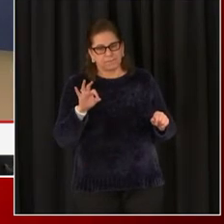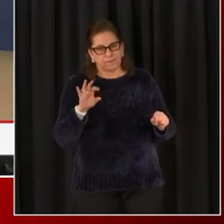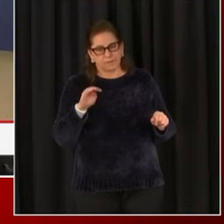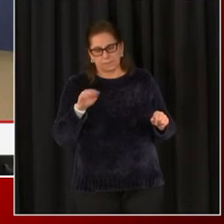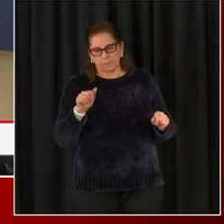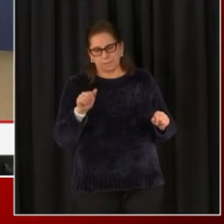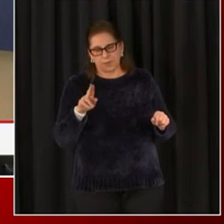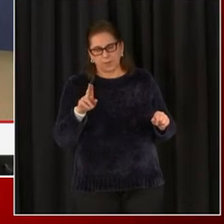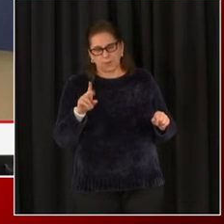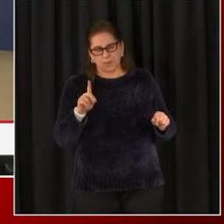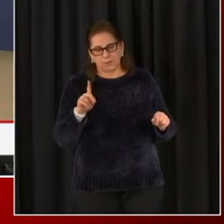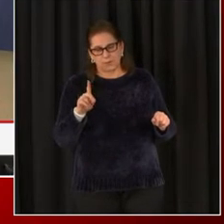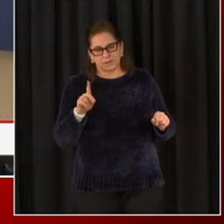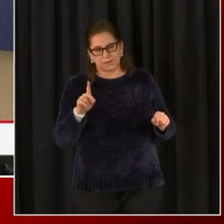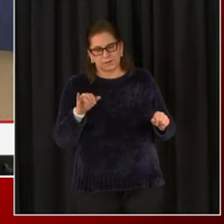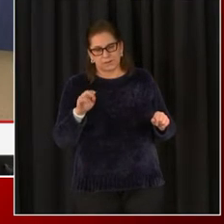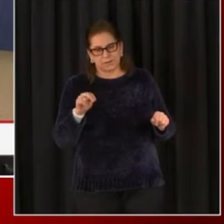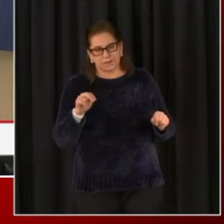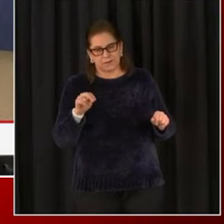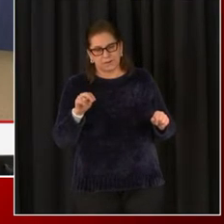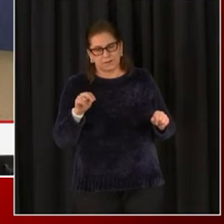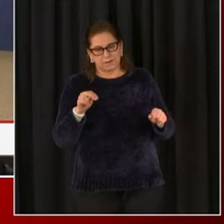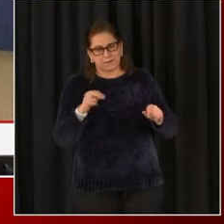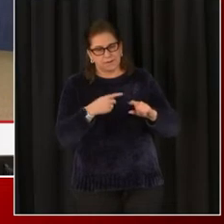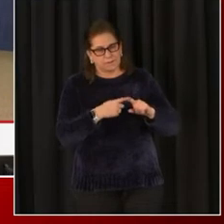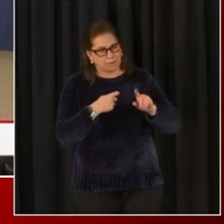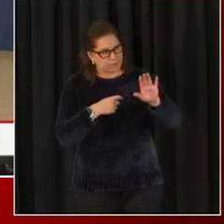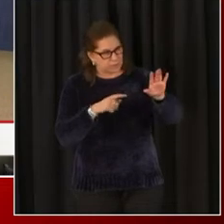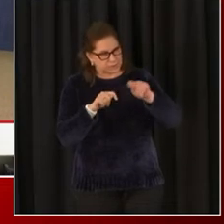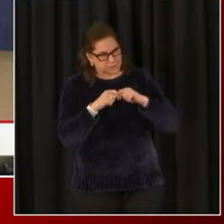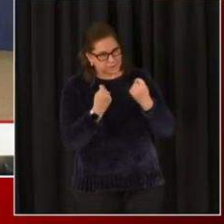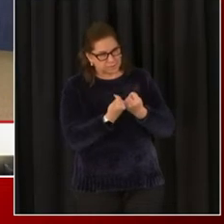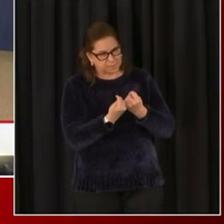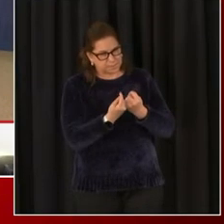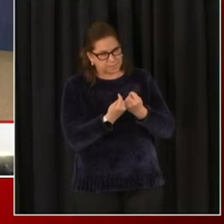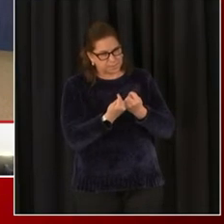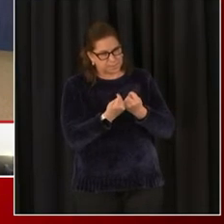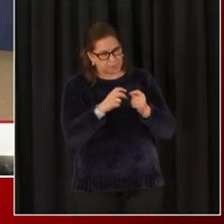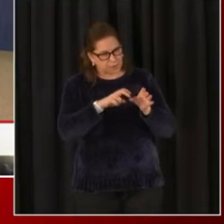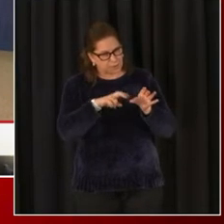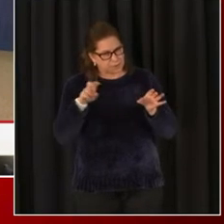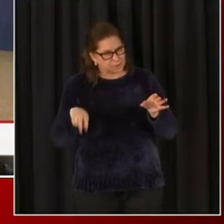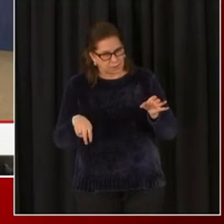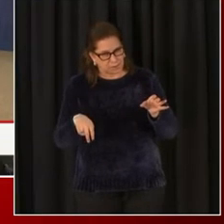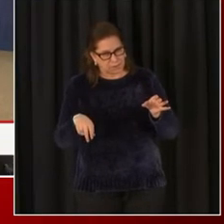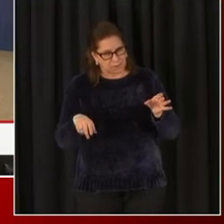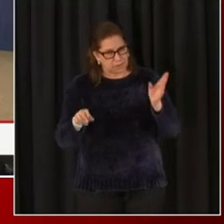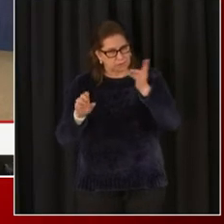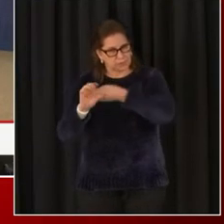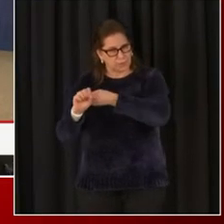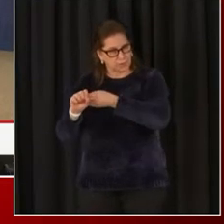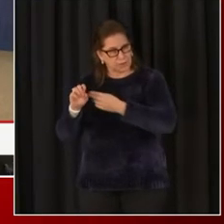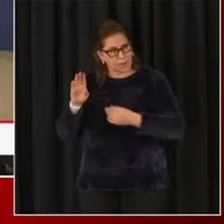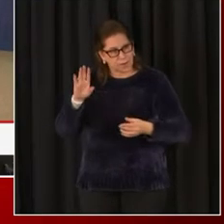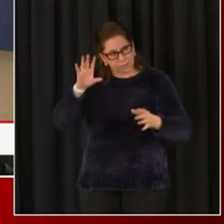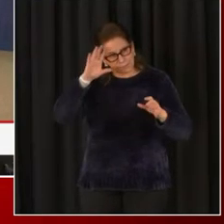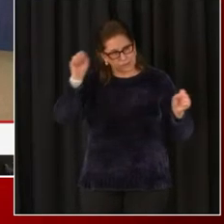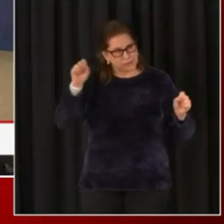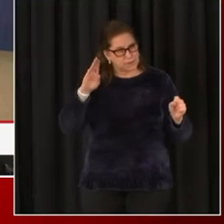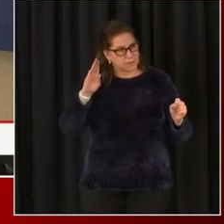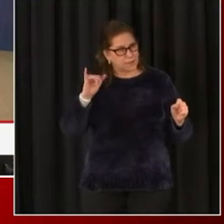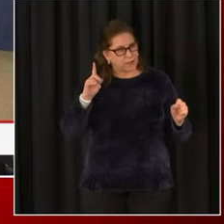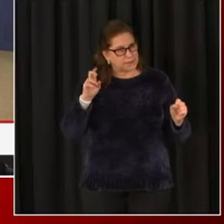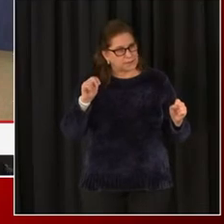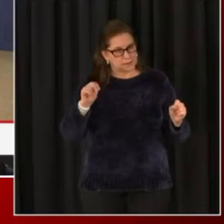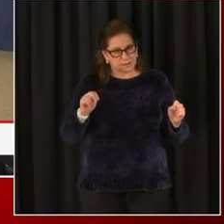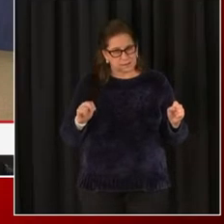DDOT, did you name an interim or someone yet in charge of that? Did I miss it? Um, the deputy director